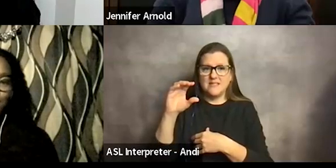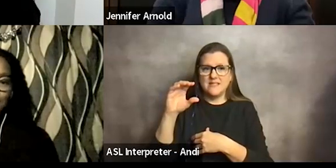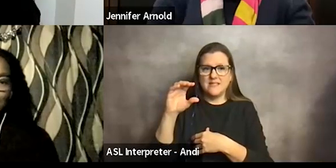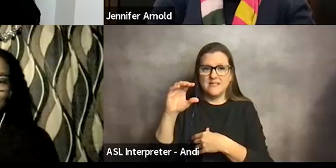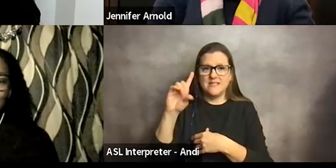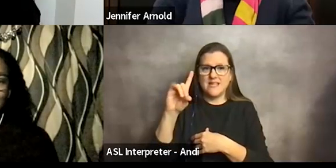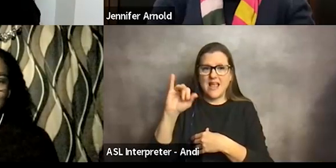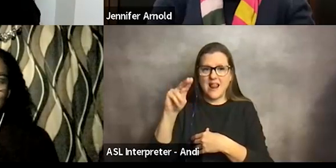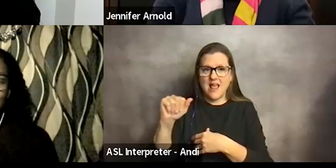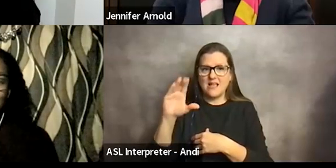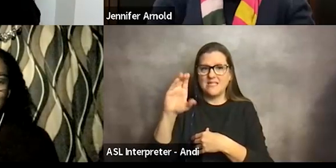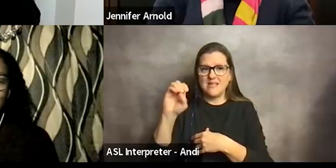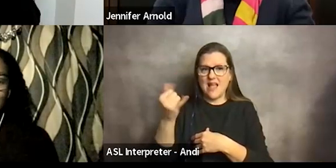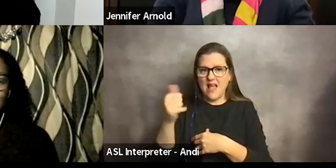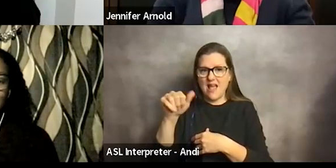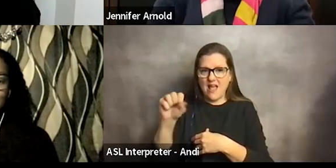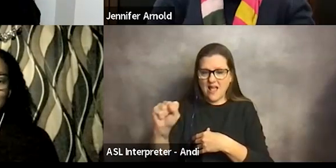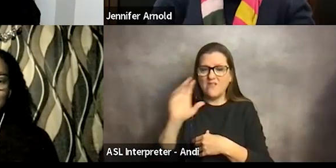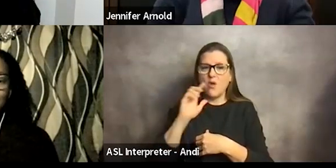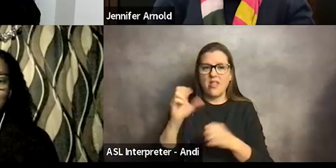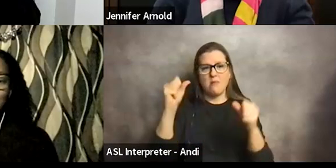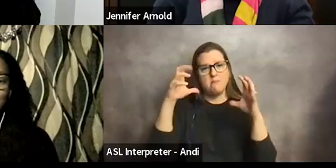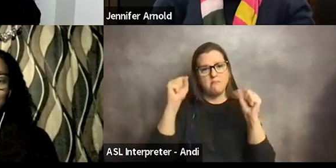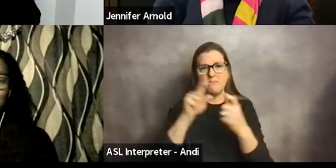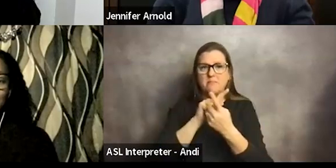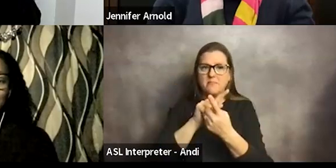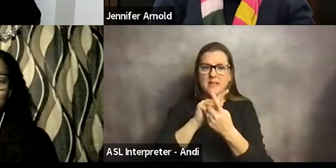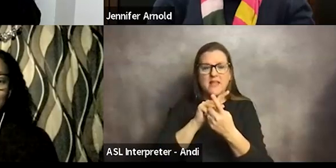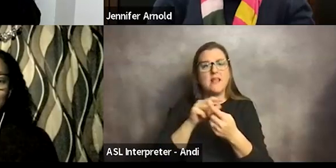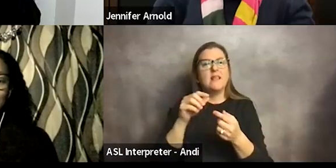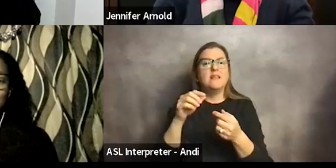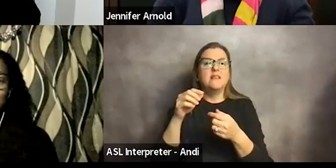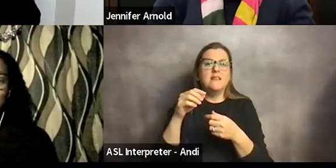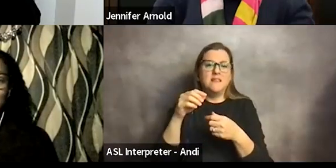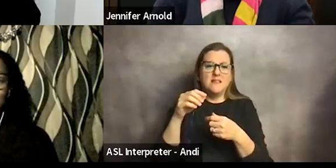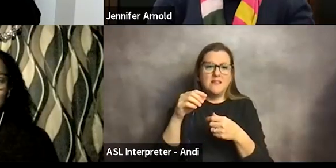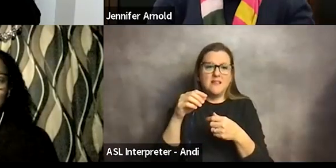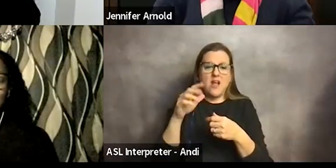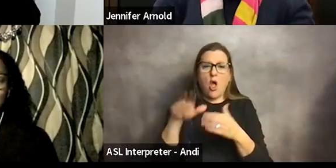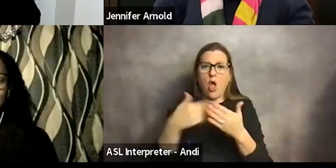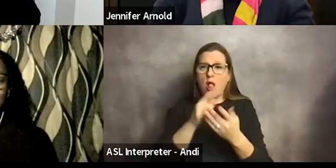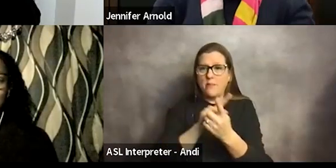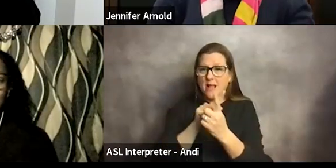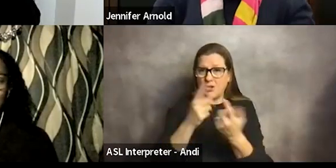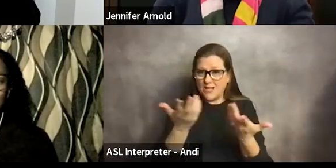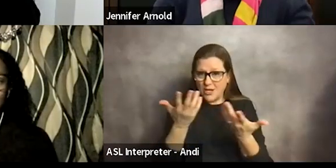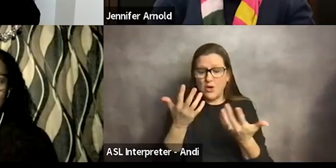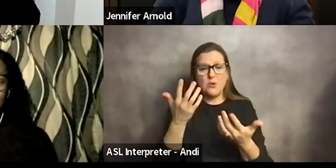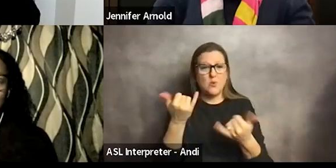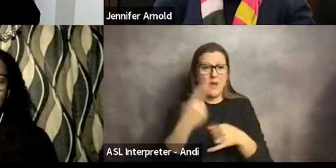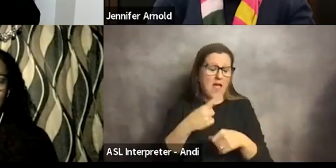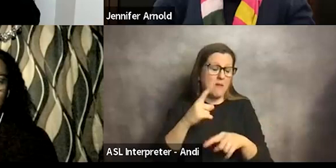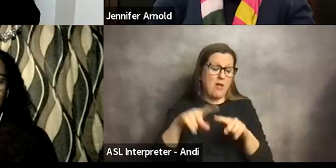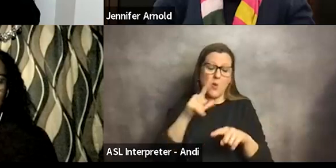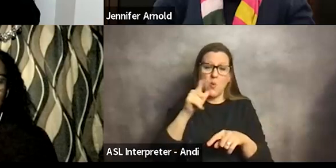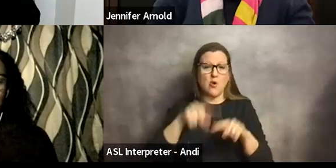this Women with Disabilities in Medicine Mentorship Program. And to all of our mentors, those that are with us today and those who couldn't be with us today,